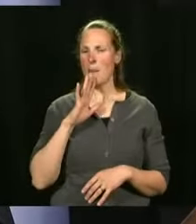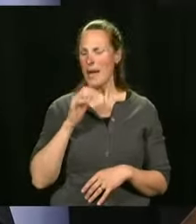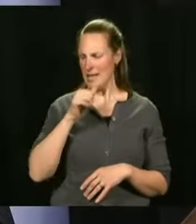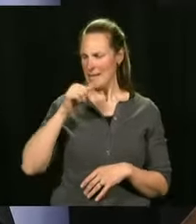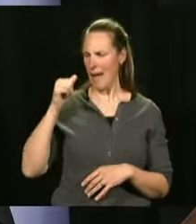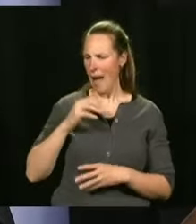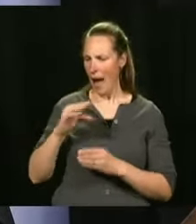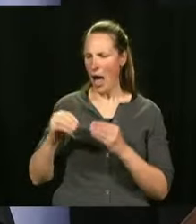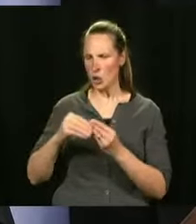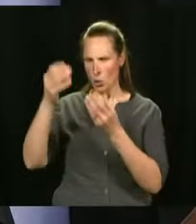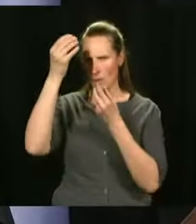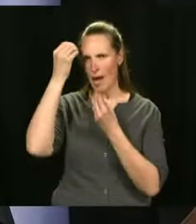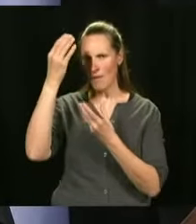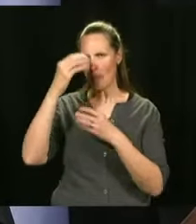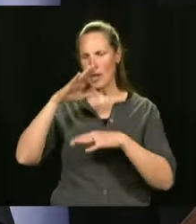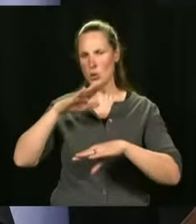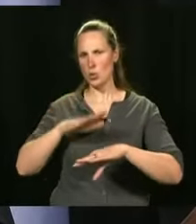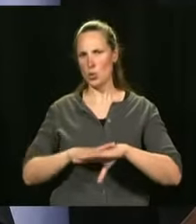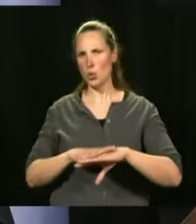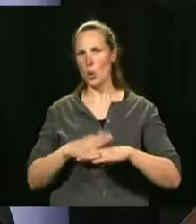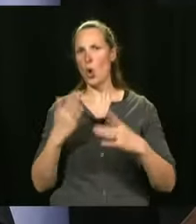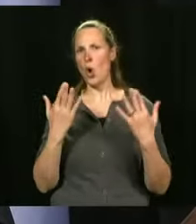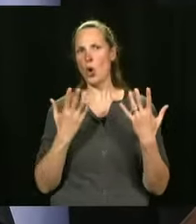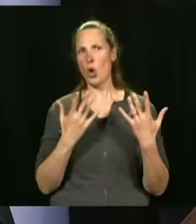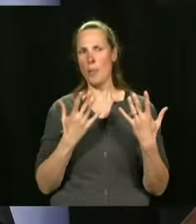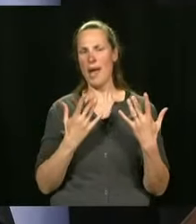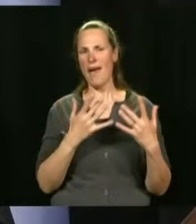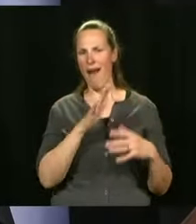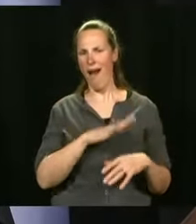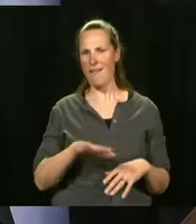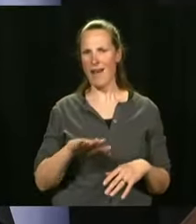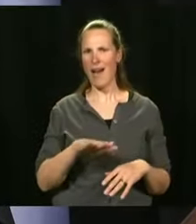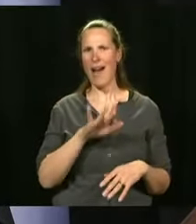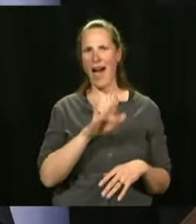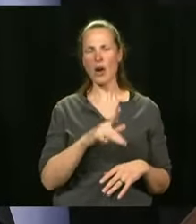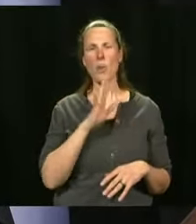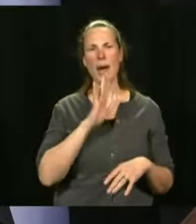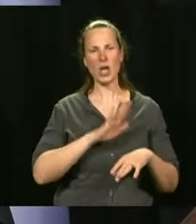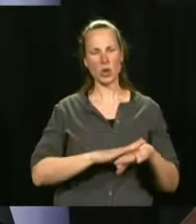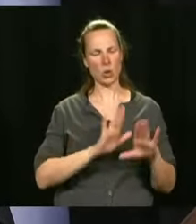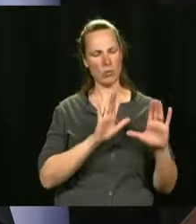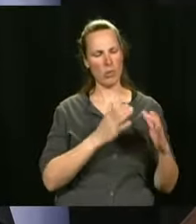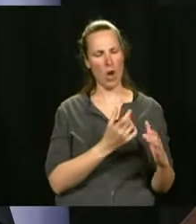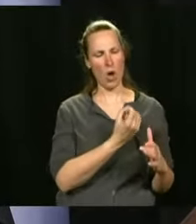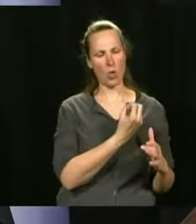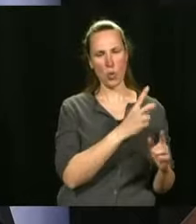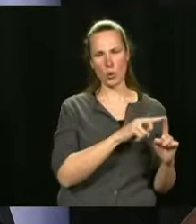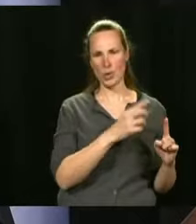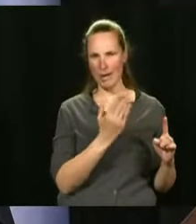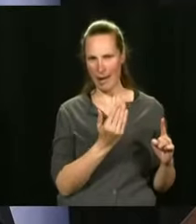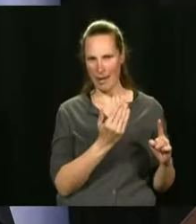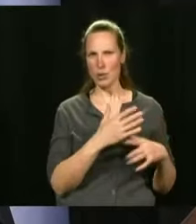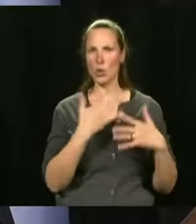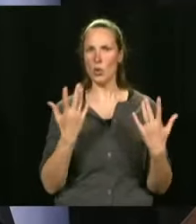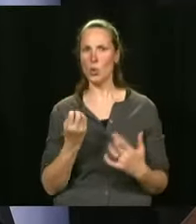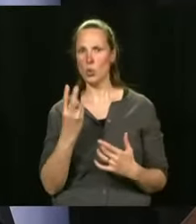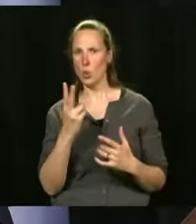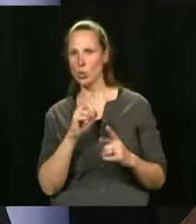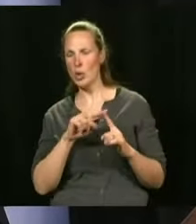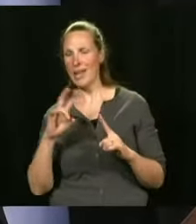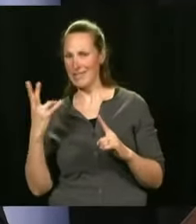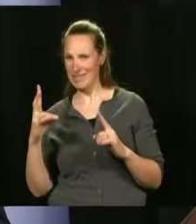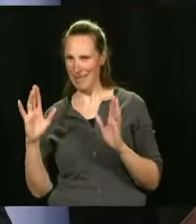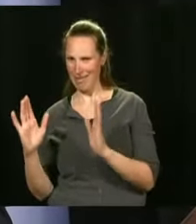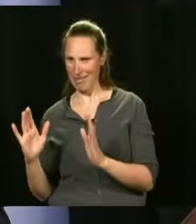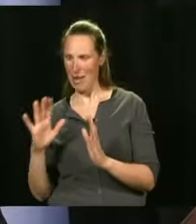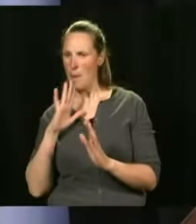I don't know if you have, you're going to use 12 to 15 or 12 to 17, but what are we aiming for for that population? Is it 75%